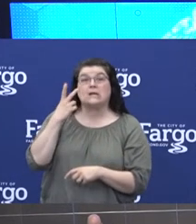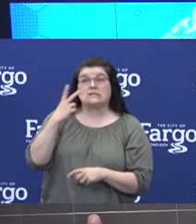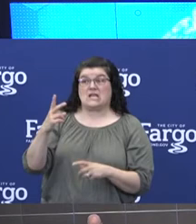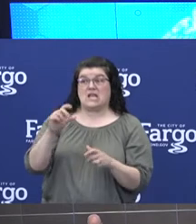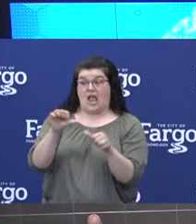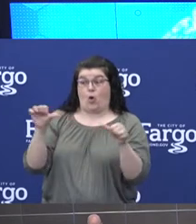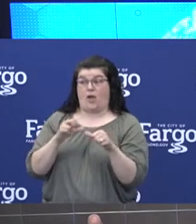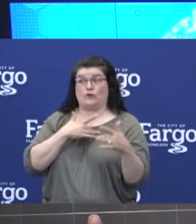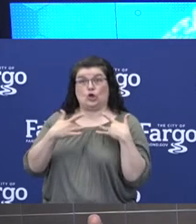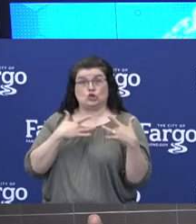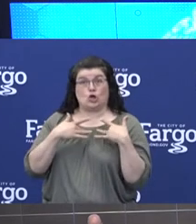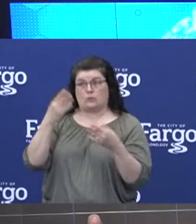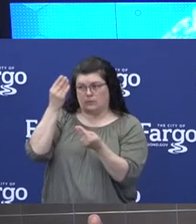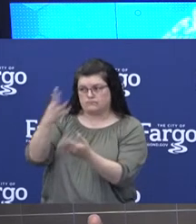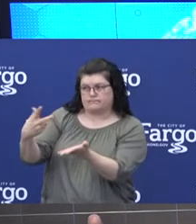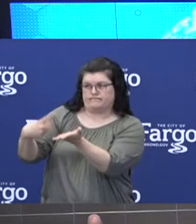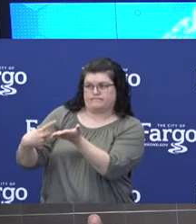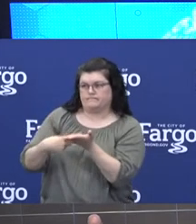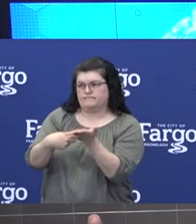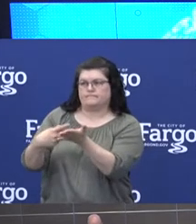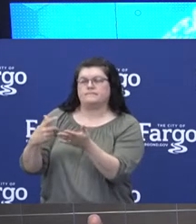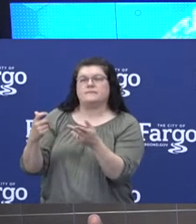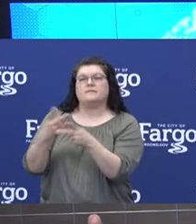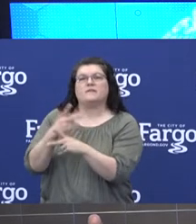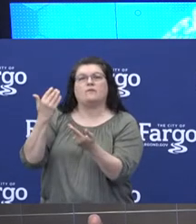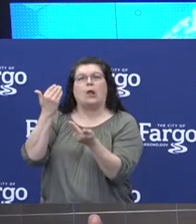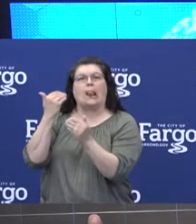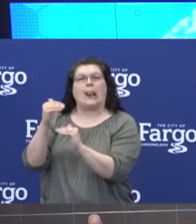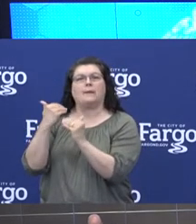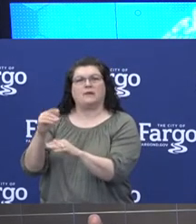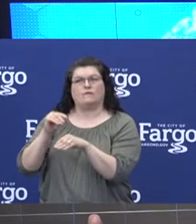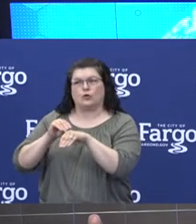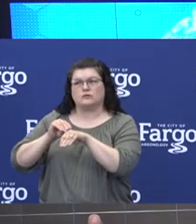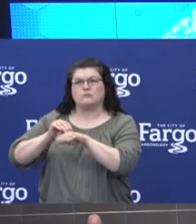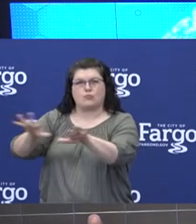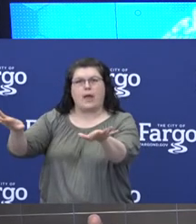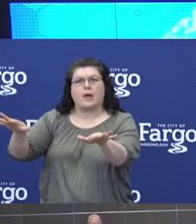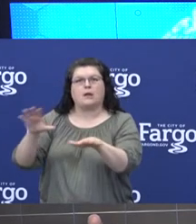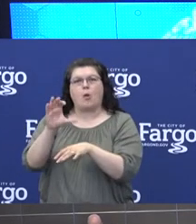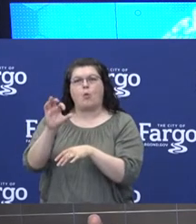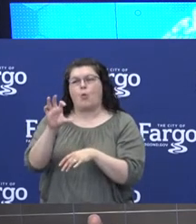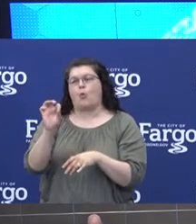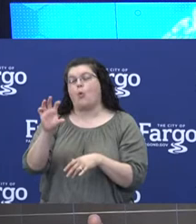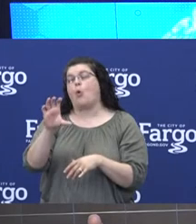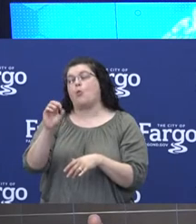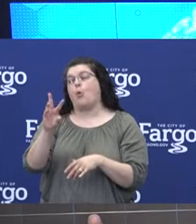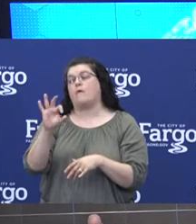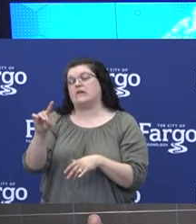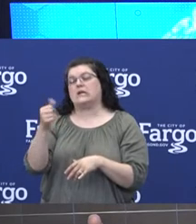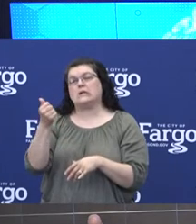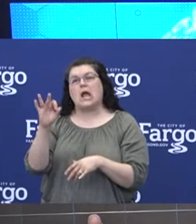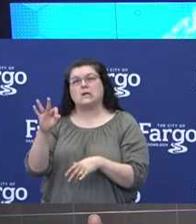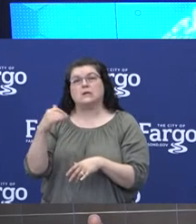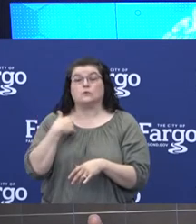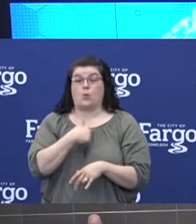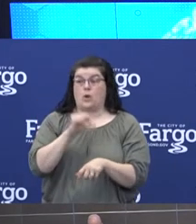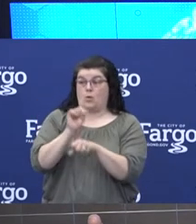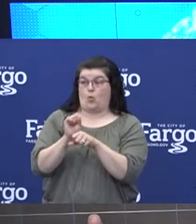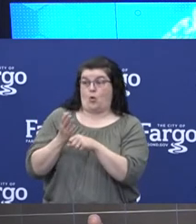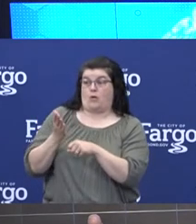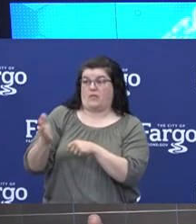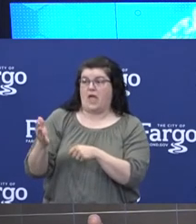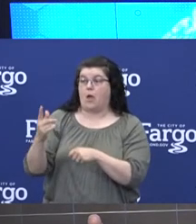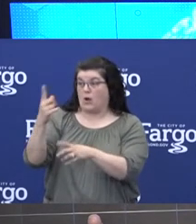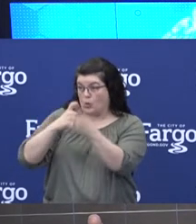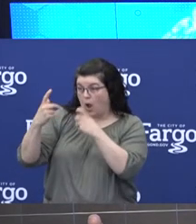they can help mitigate the spread of COVID-19 in the facilities. During the on-site visit, we'll work to verify the completion and answer any